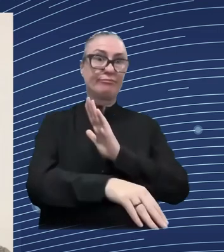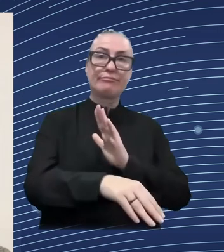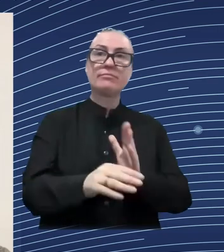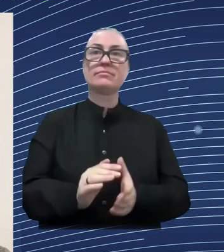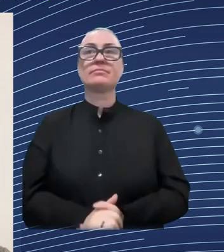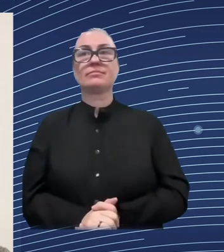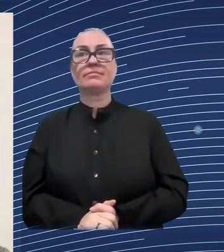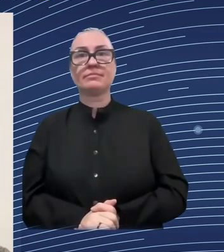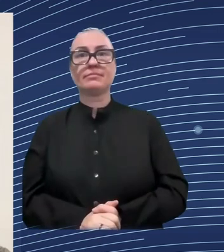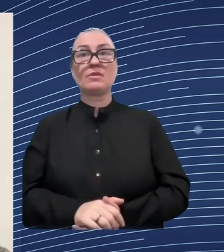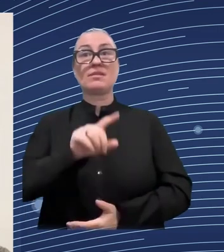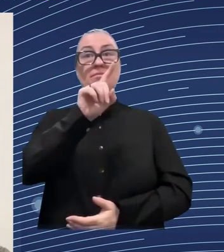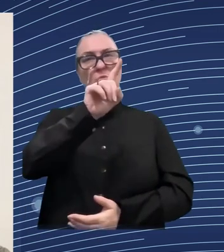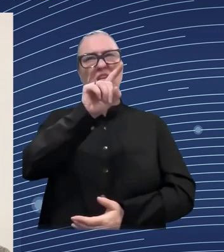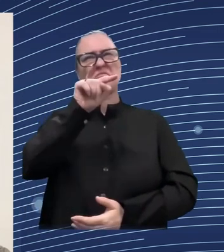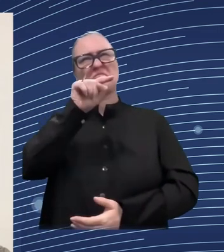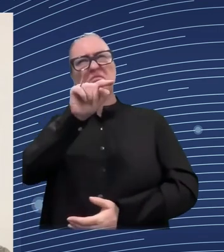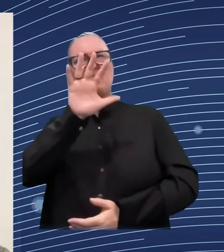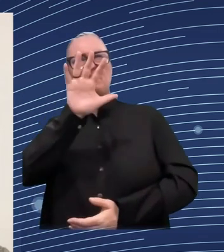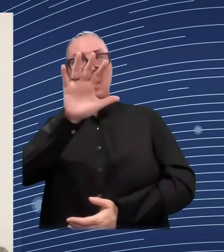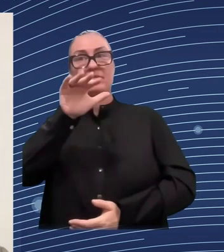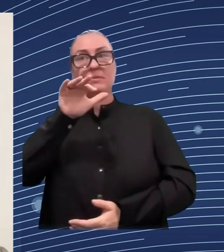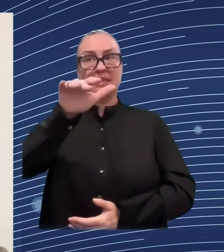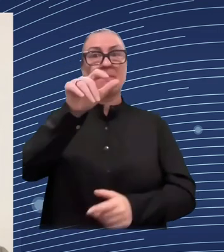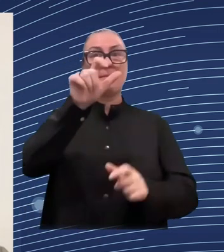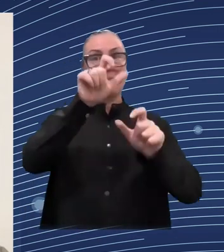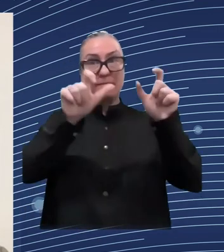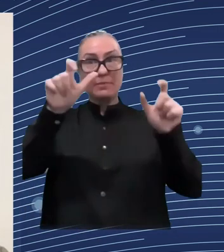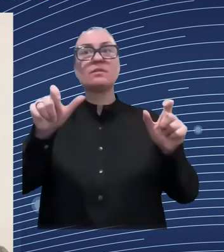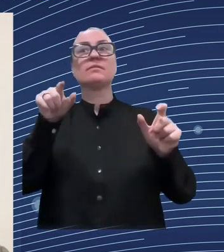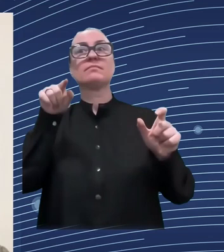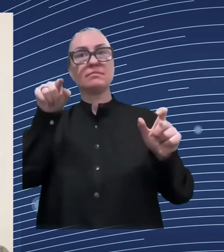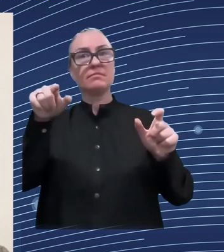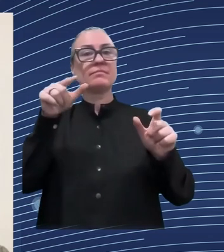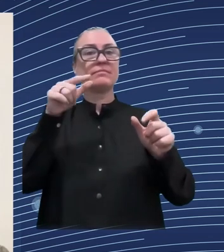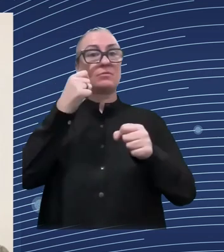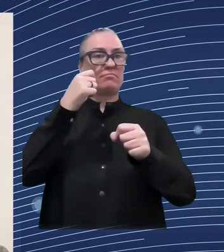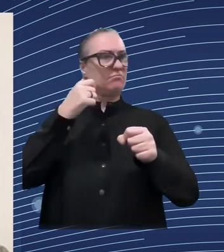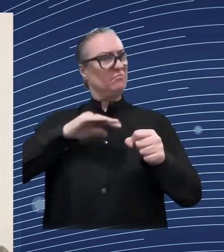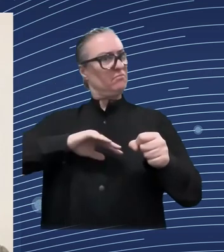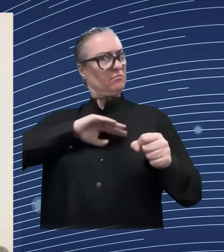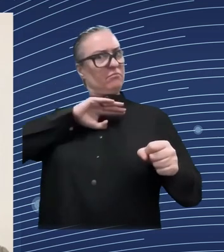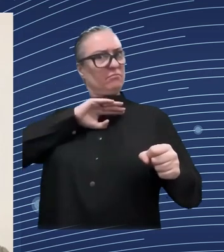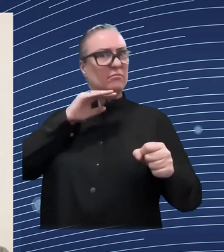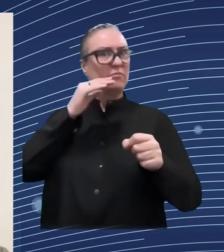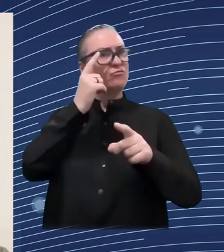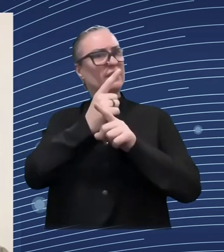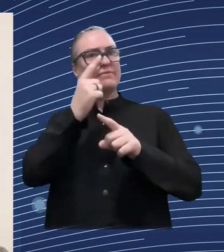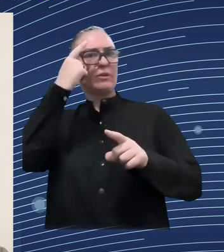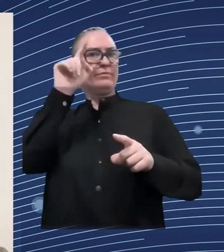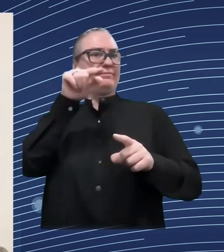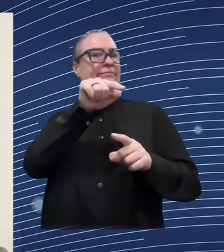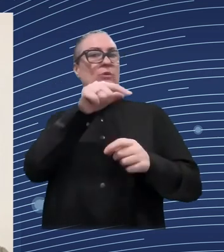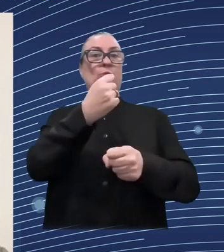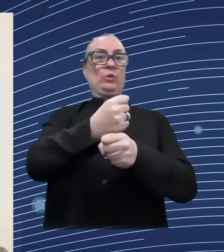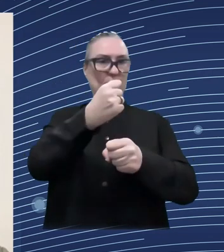how do you manage these kind of reductions in working capacity um and of course as has been mentioned by the deputy minister how do